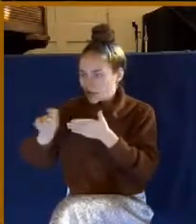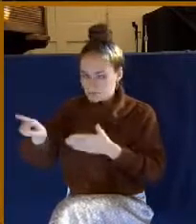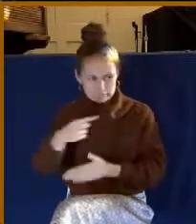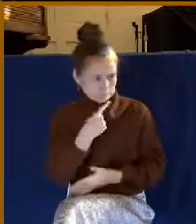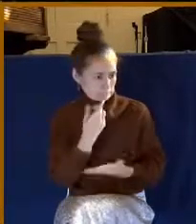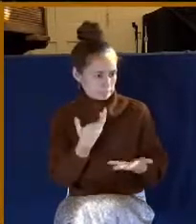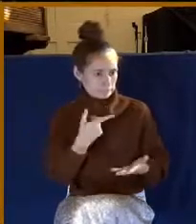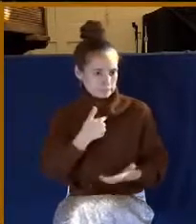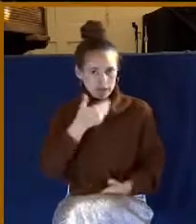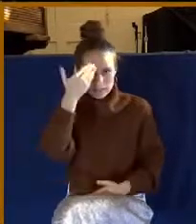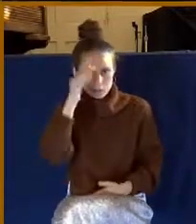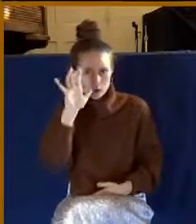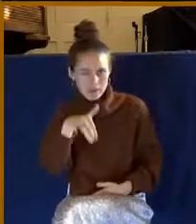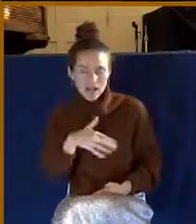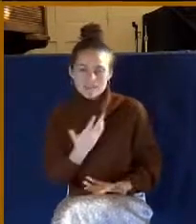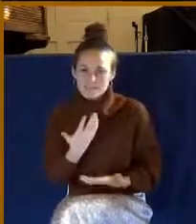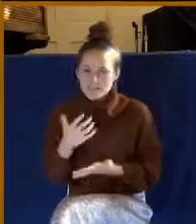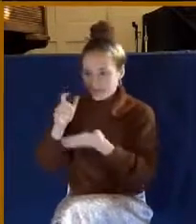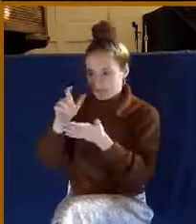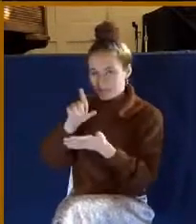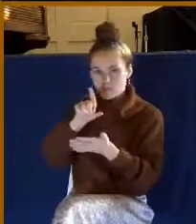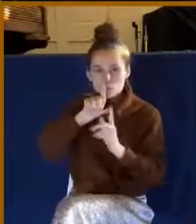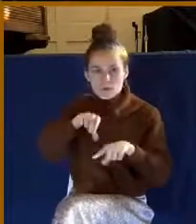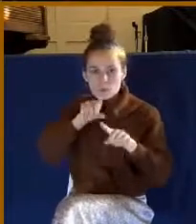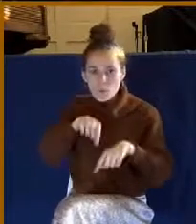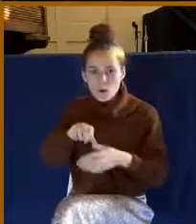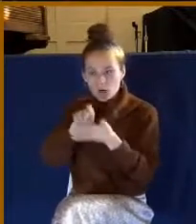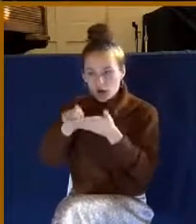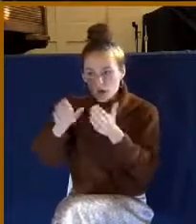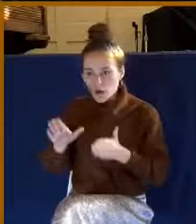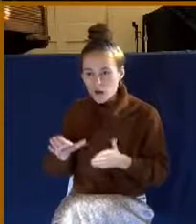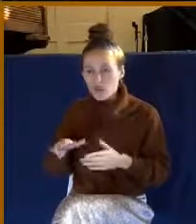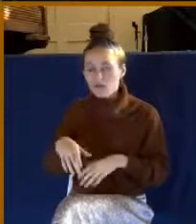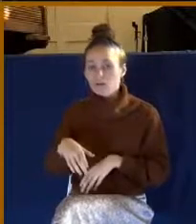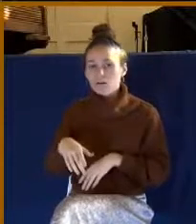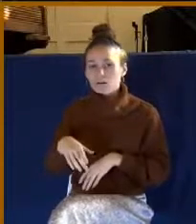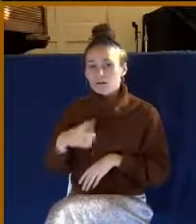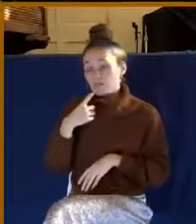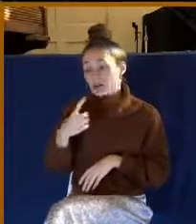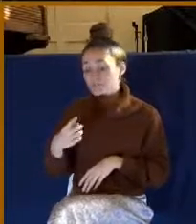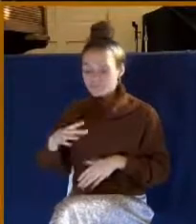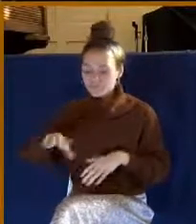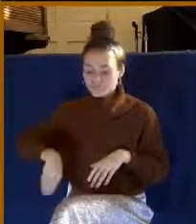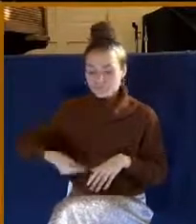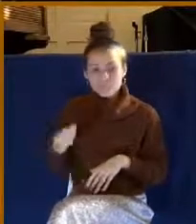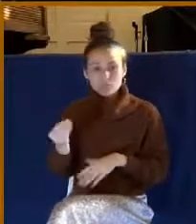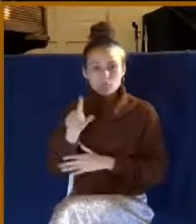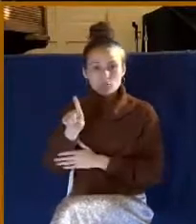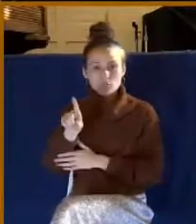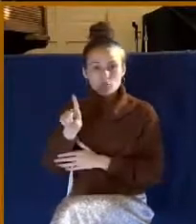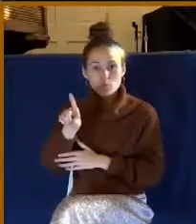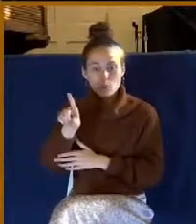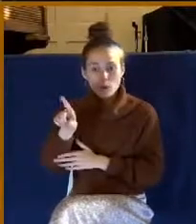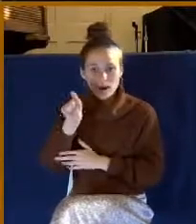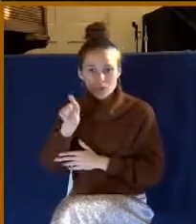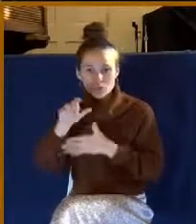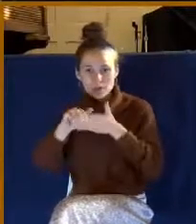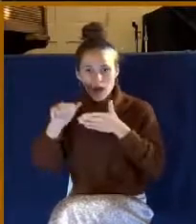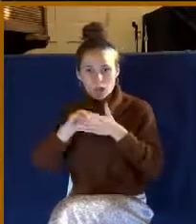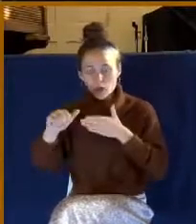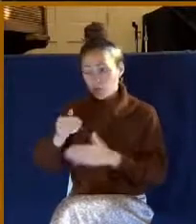the cynical reporter reached into his pocket. He pulled out a $100 bill. He gave it to Mr. Kipling and he said, here's a $100.